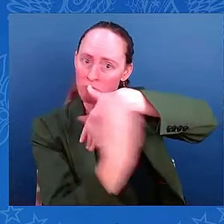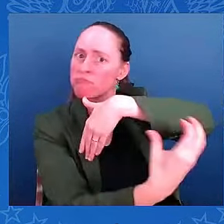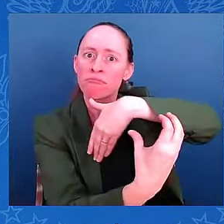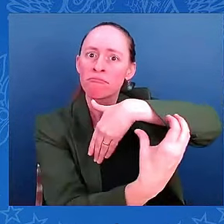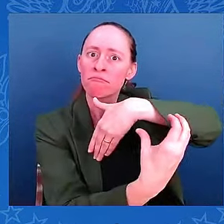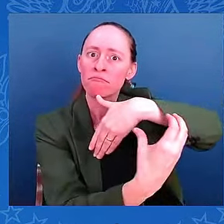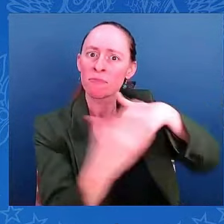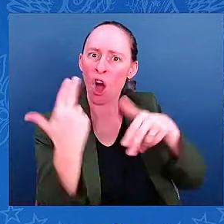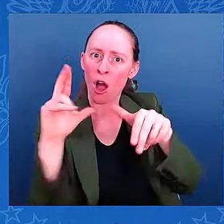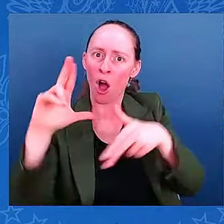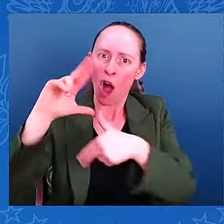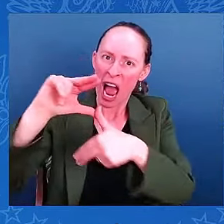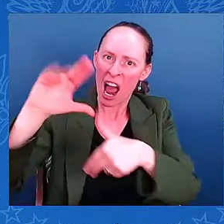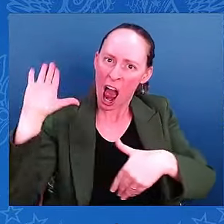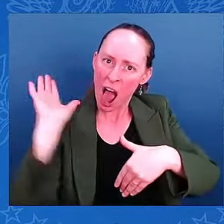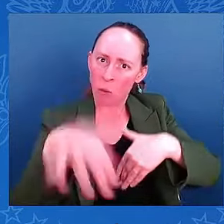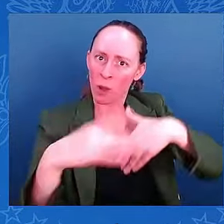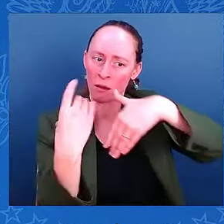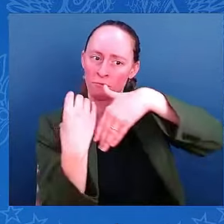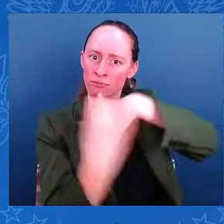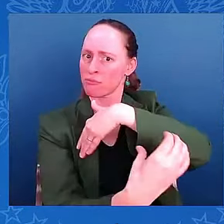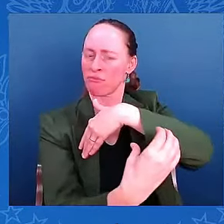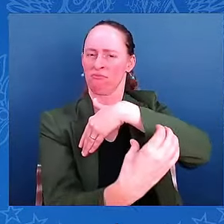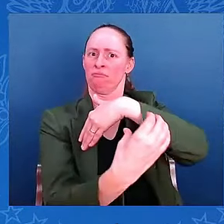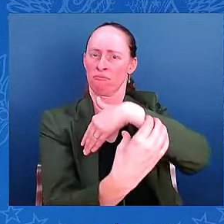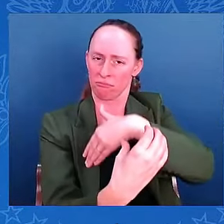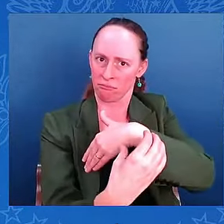Anyway, thank you. Yes. Yes, sir. Thank you.